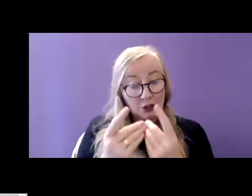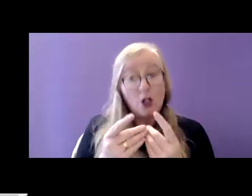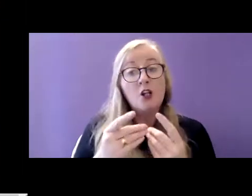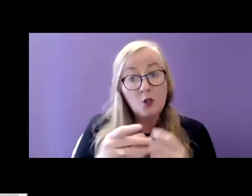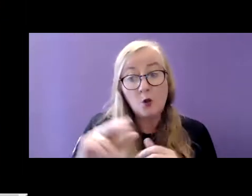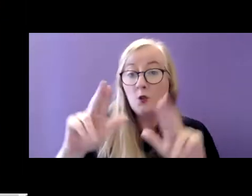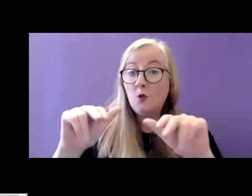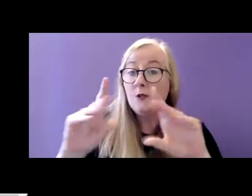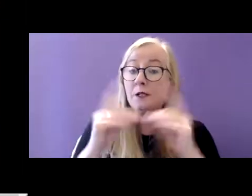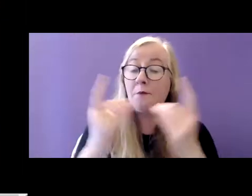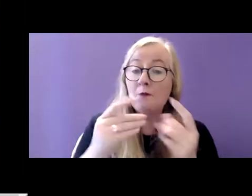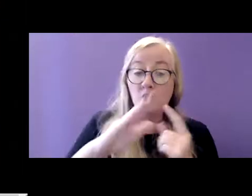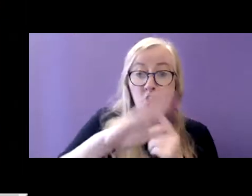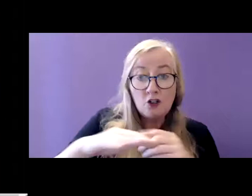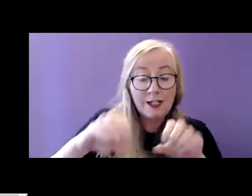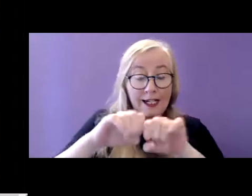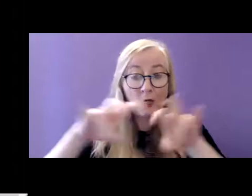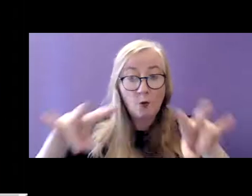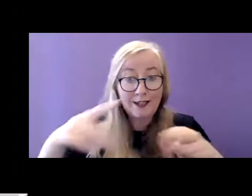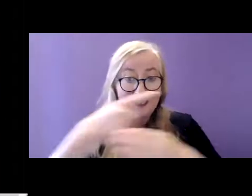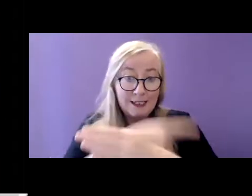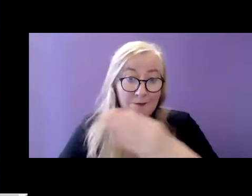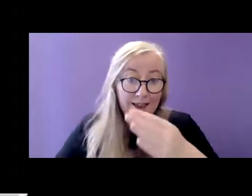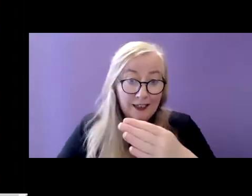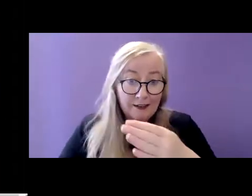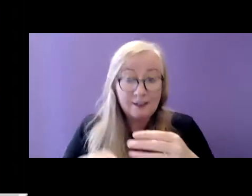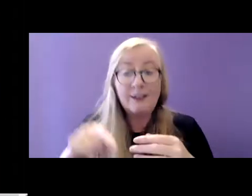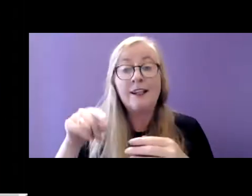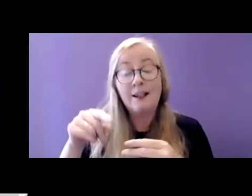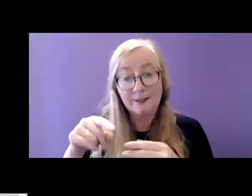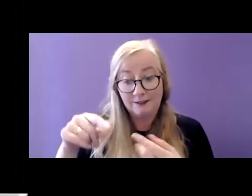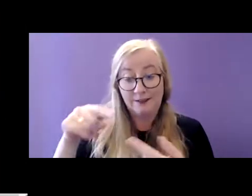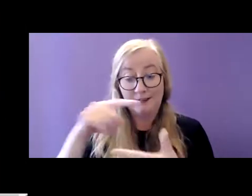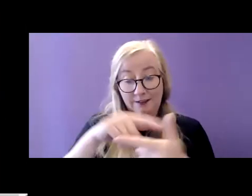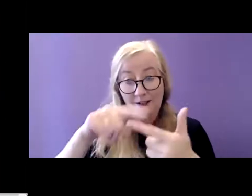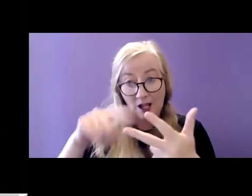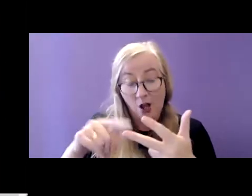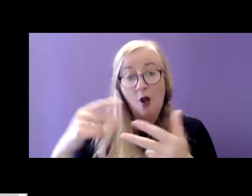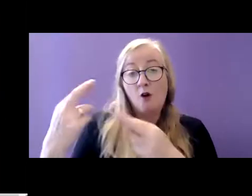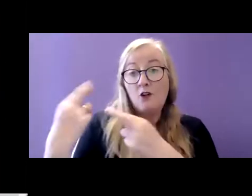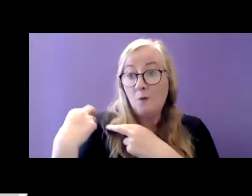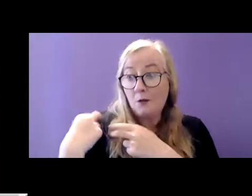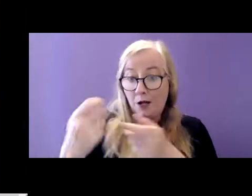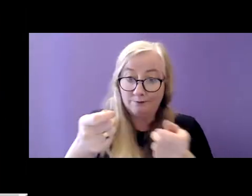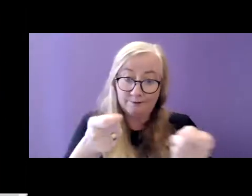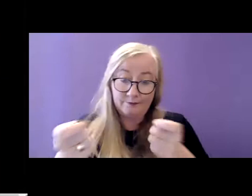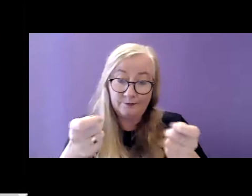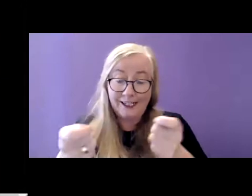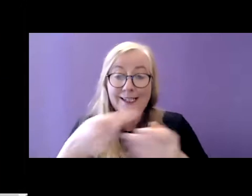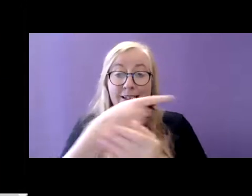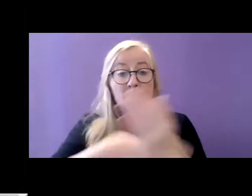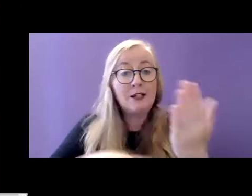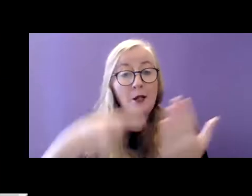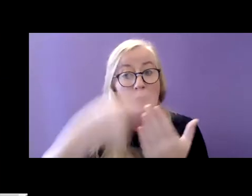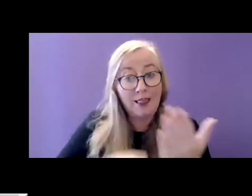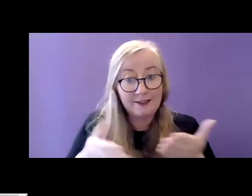Children, Equality, Disability, Integration and Youth is responsible for coordinating disability policy on